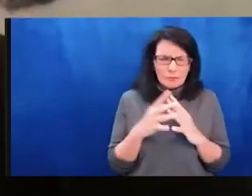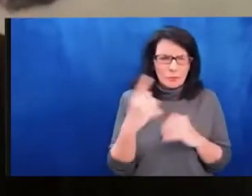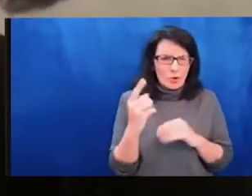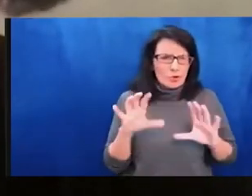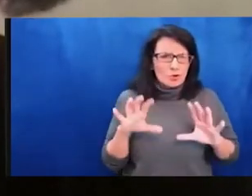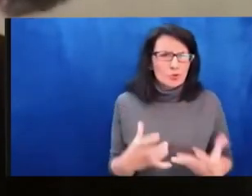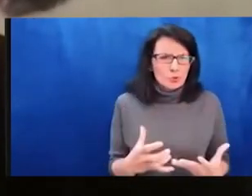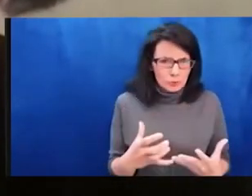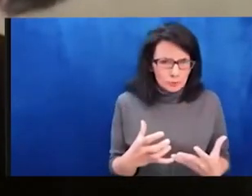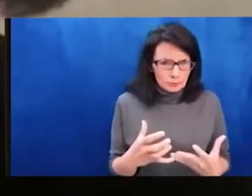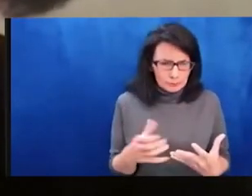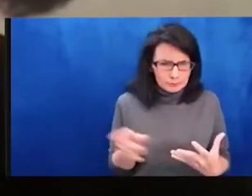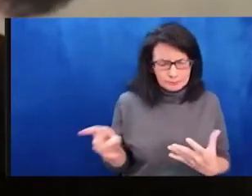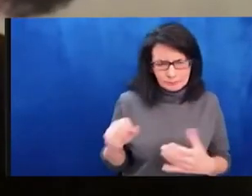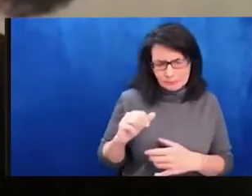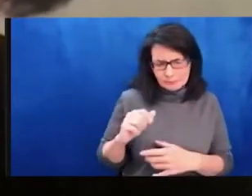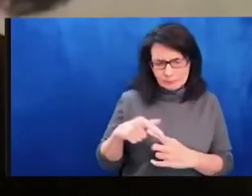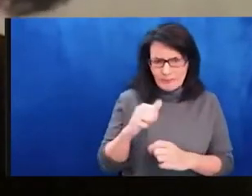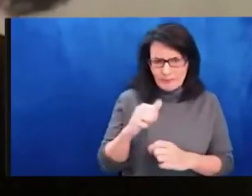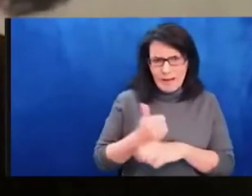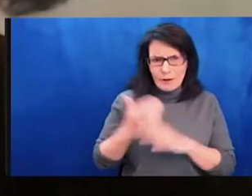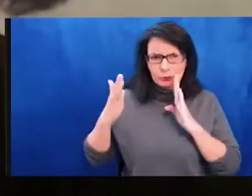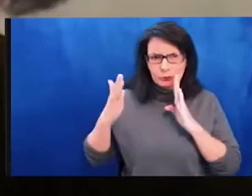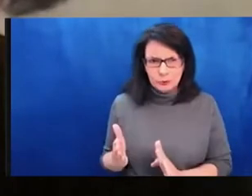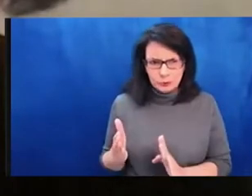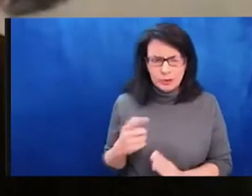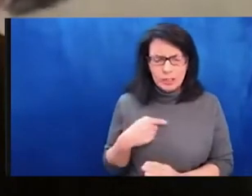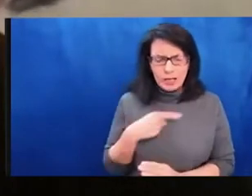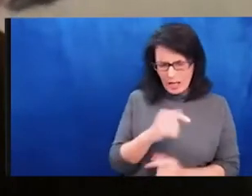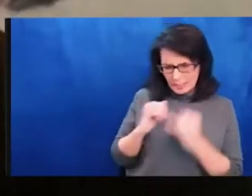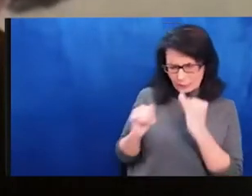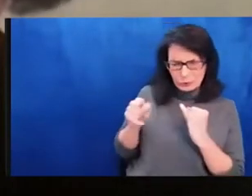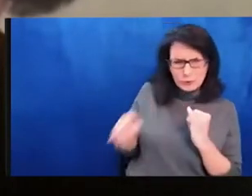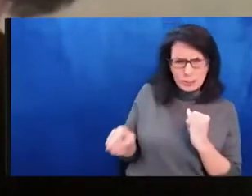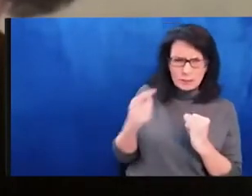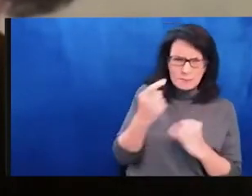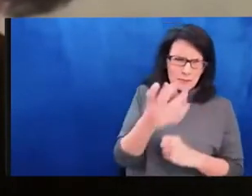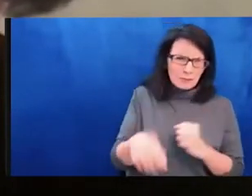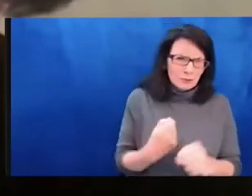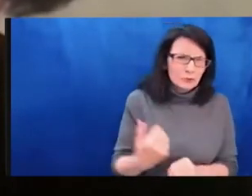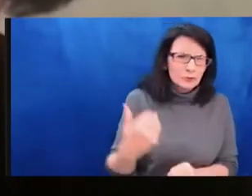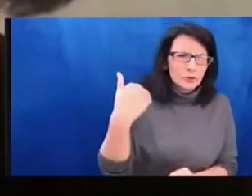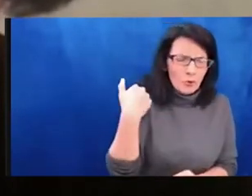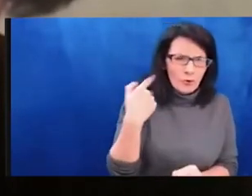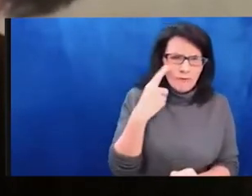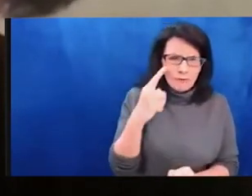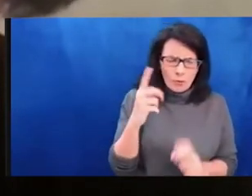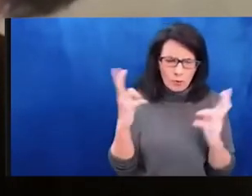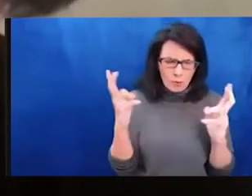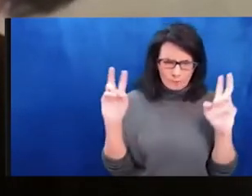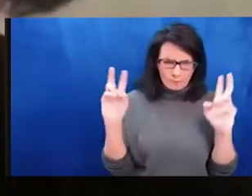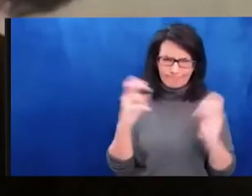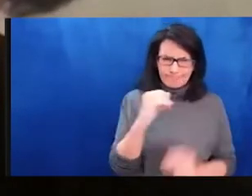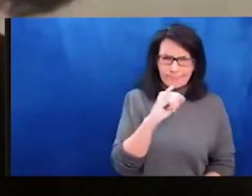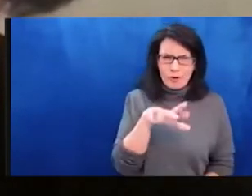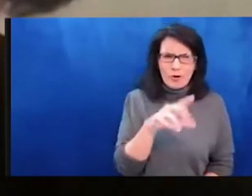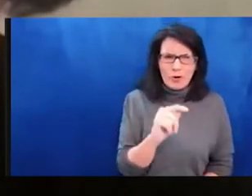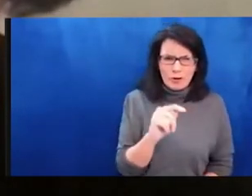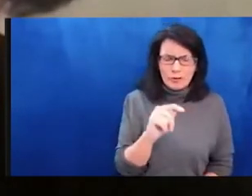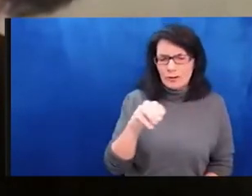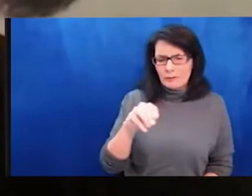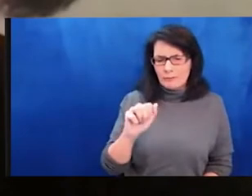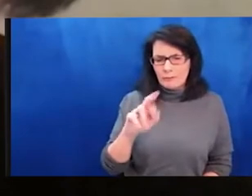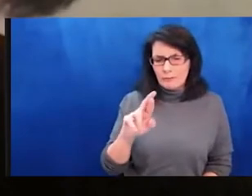and sculptures, photography, and experimental films. Mikola, since 2005, has